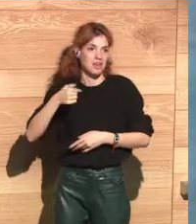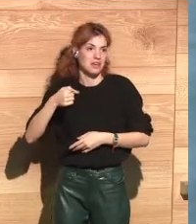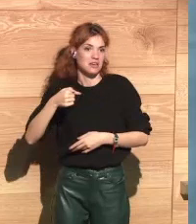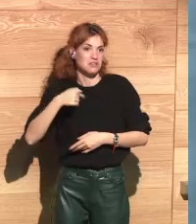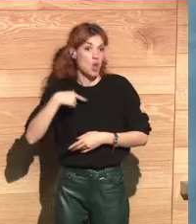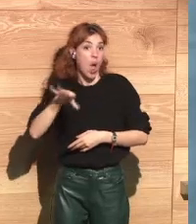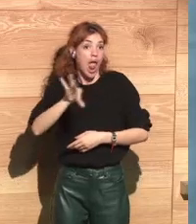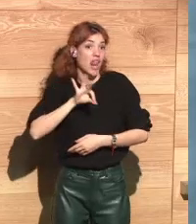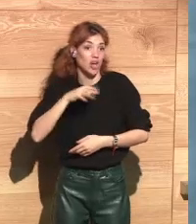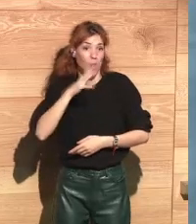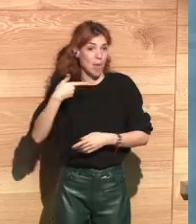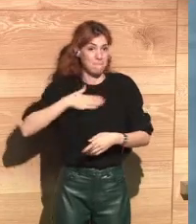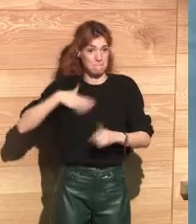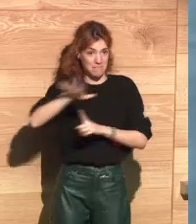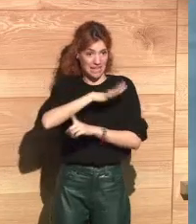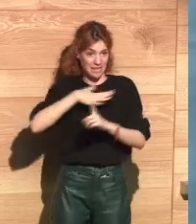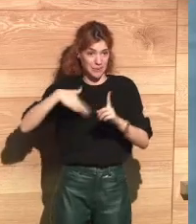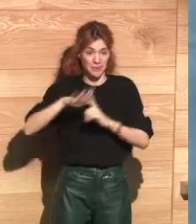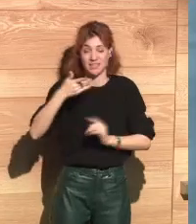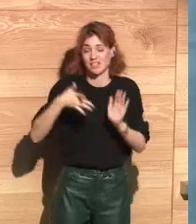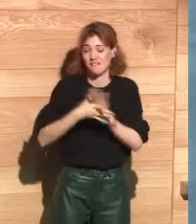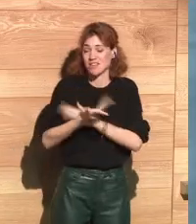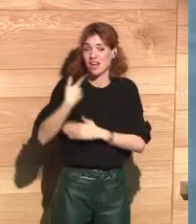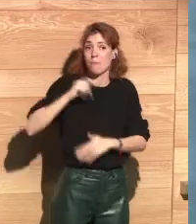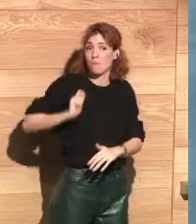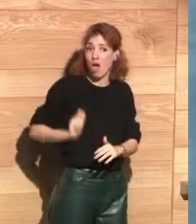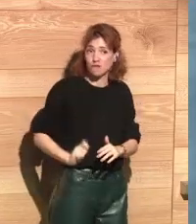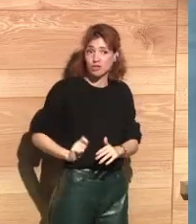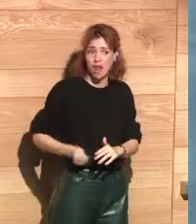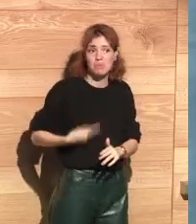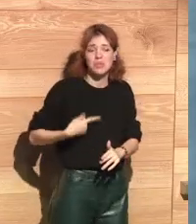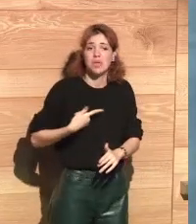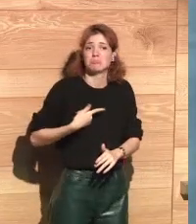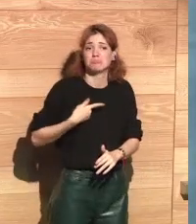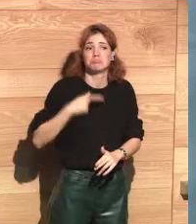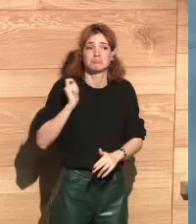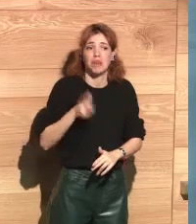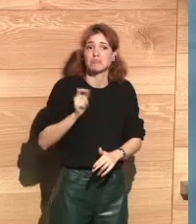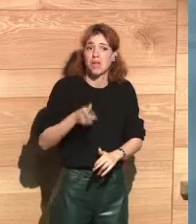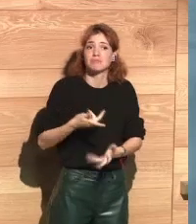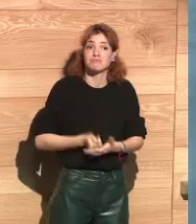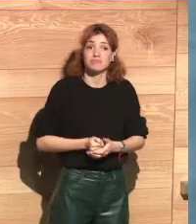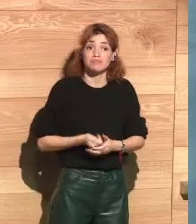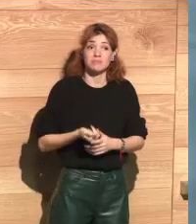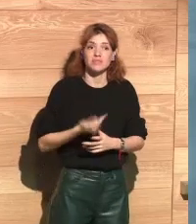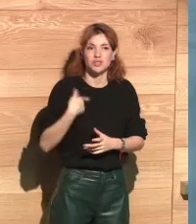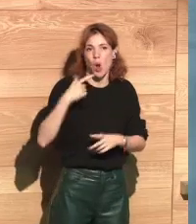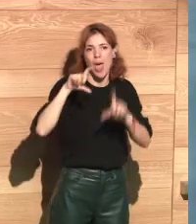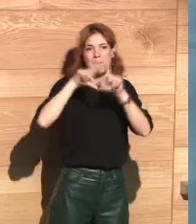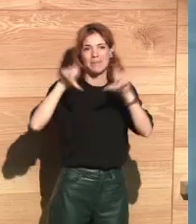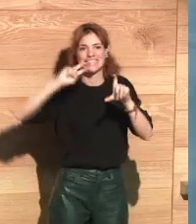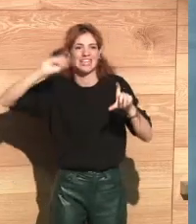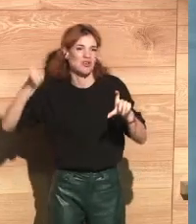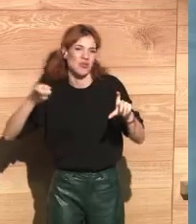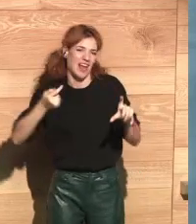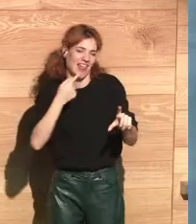do not limit myself at all within LinkedIn. This is an environment that I use a lot and I do